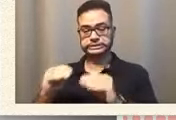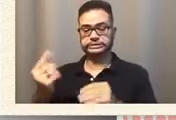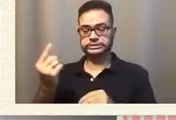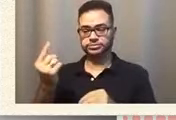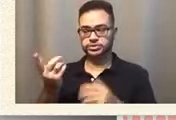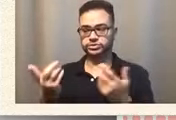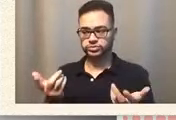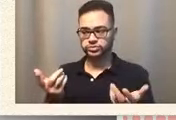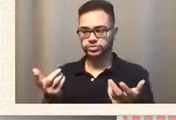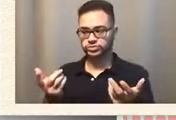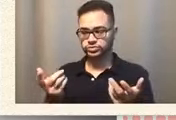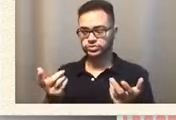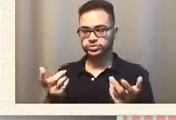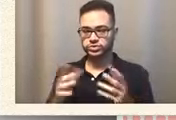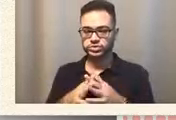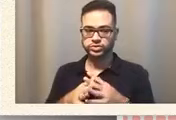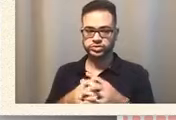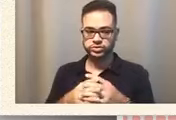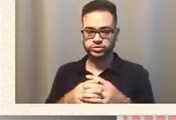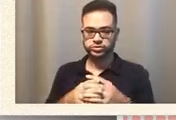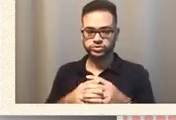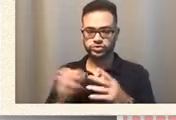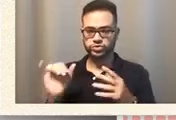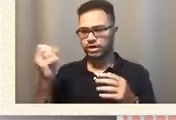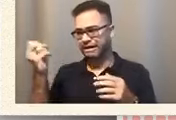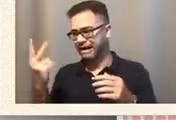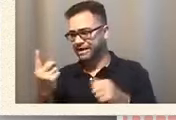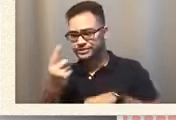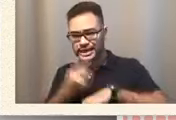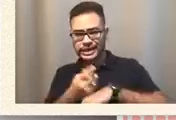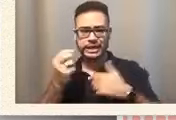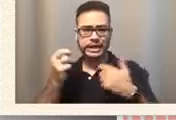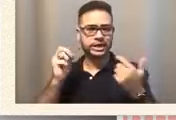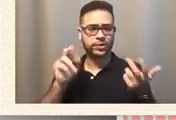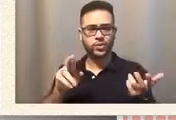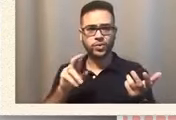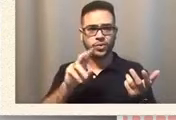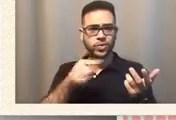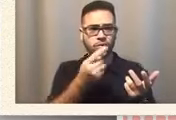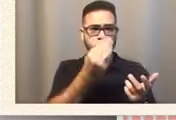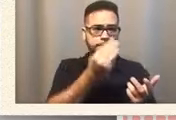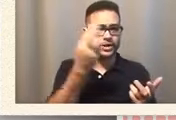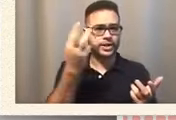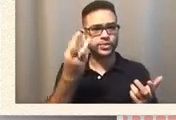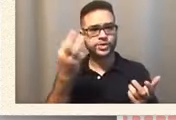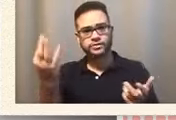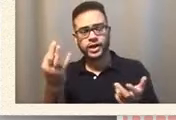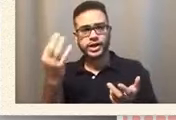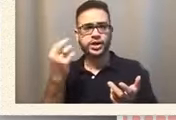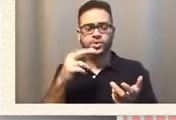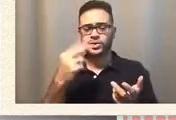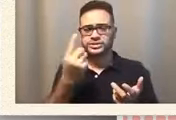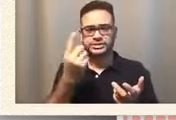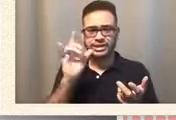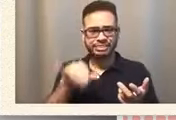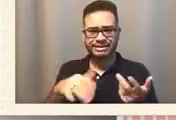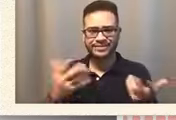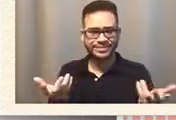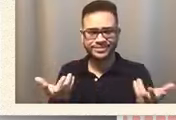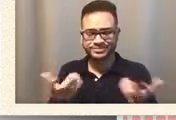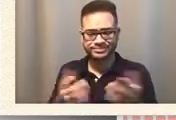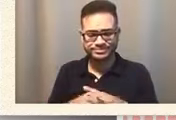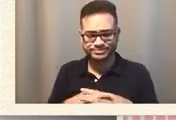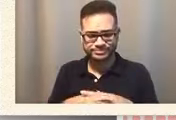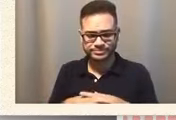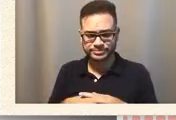half day half days or only Monday, Wednesday and Friday or something like that. I'm